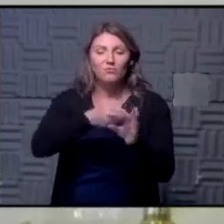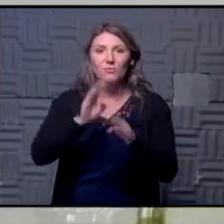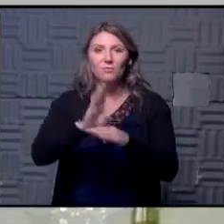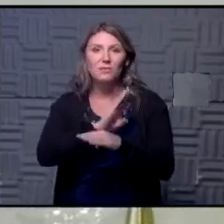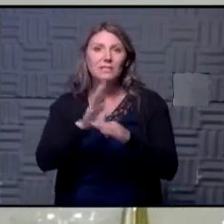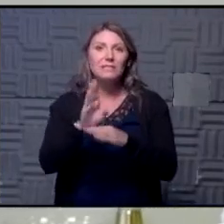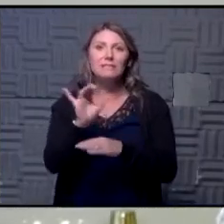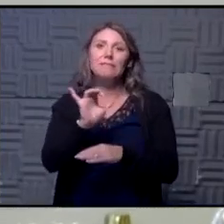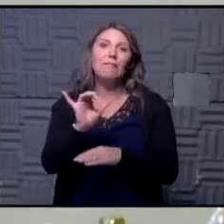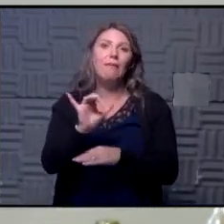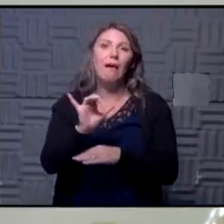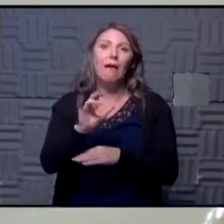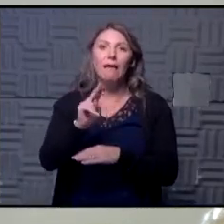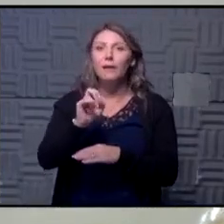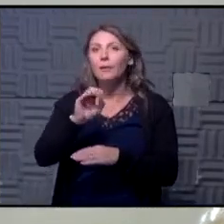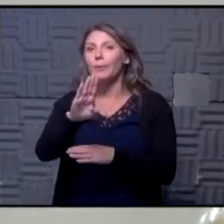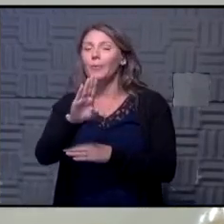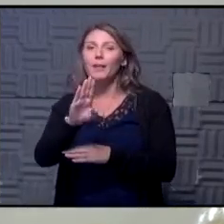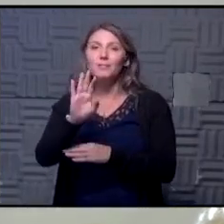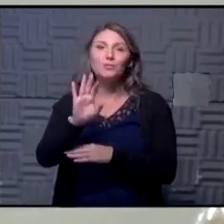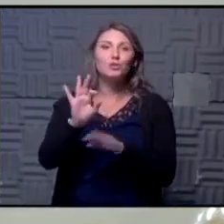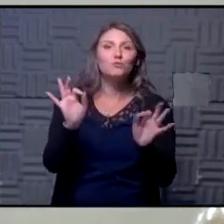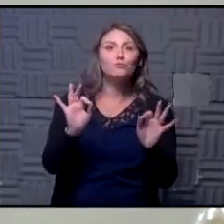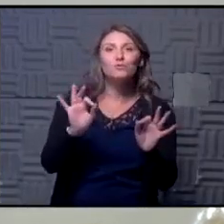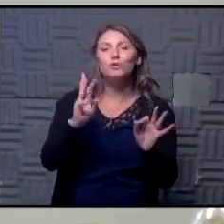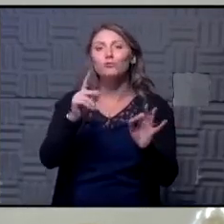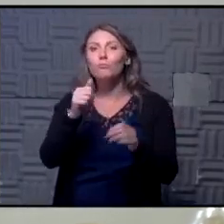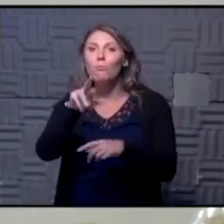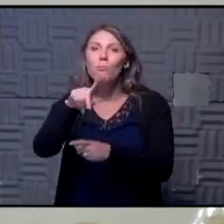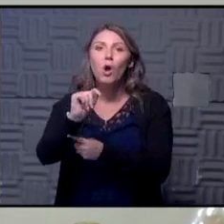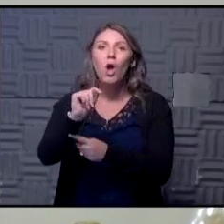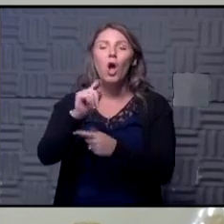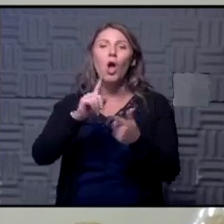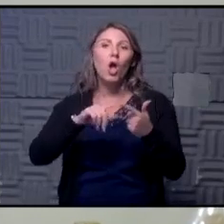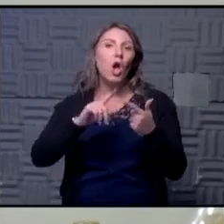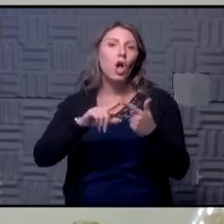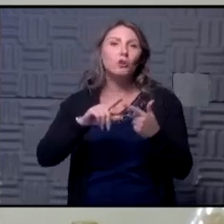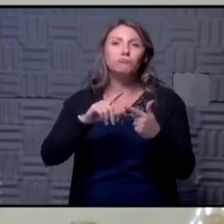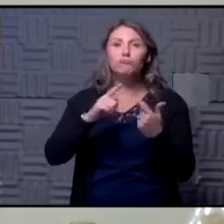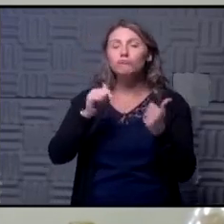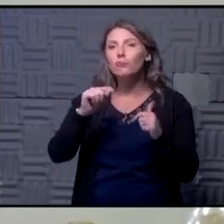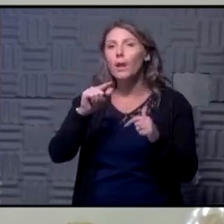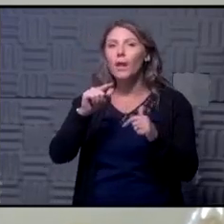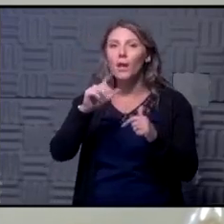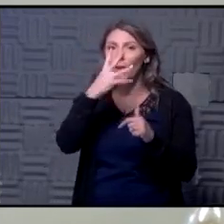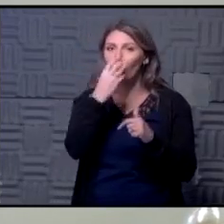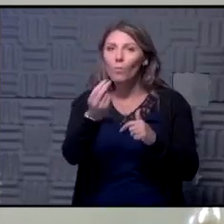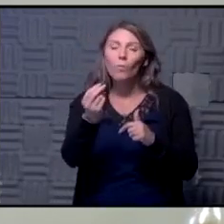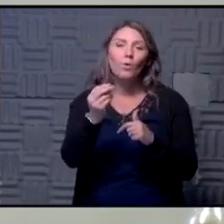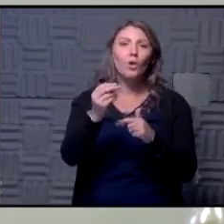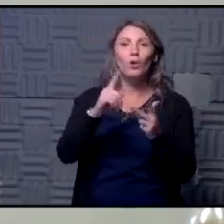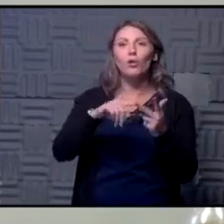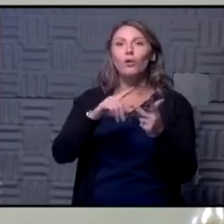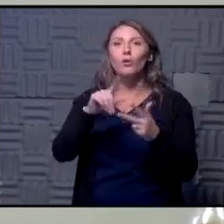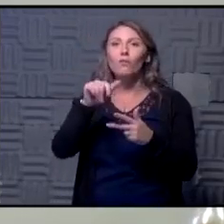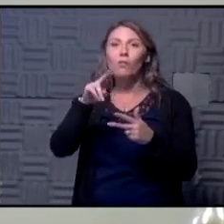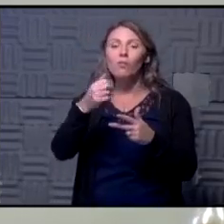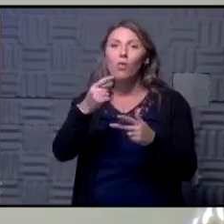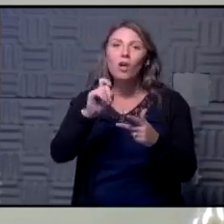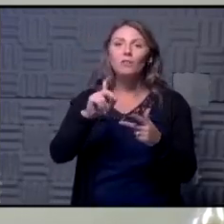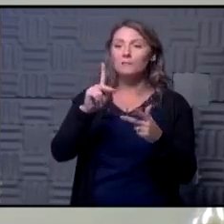nebraska furniture mart kansas city kansas community college great wolf lodge rosedale barbecue kansas city cupcake company